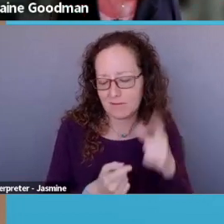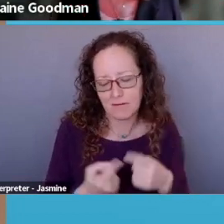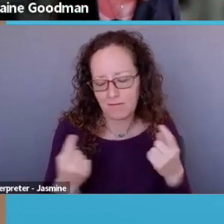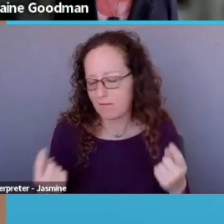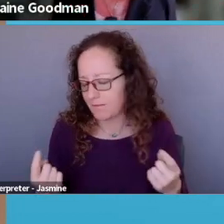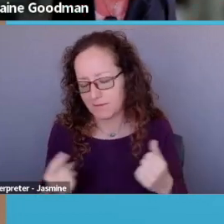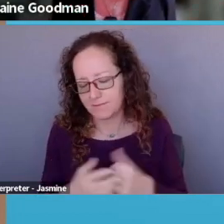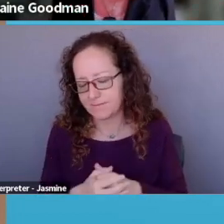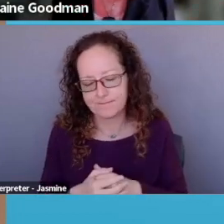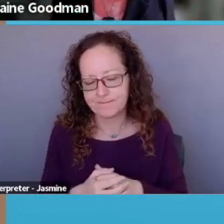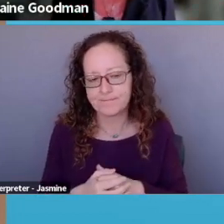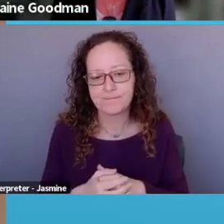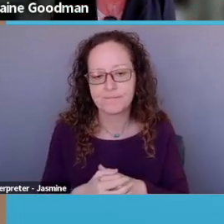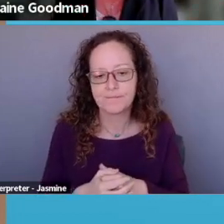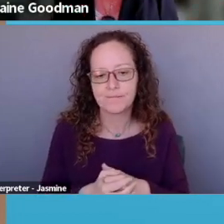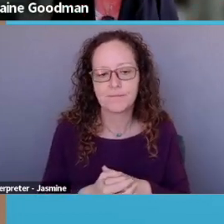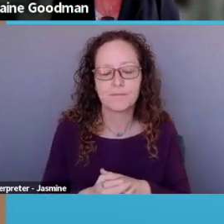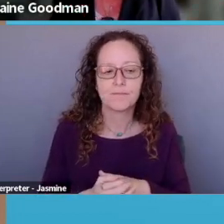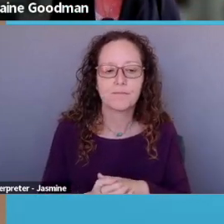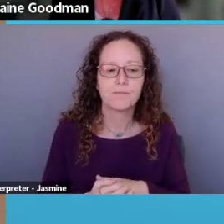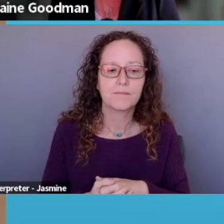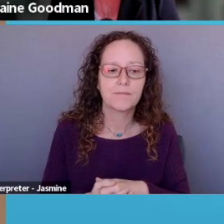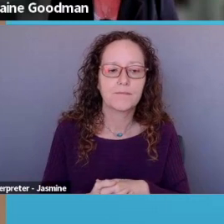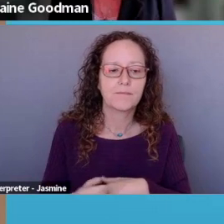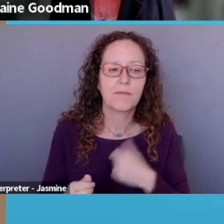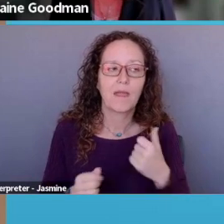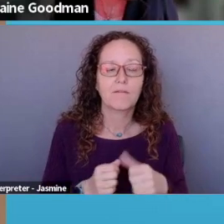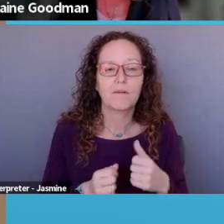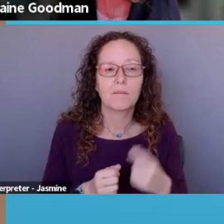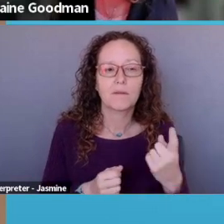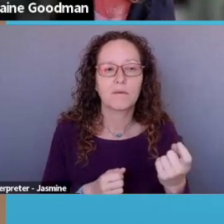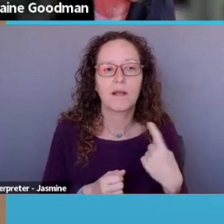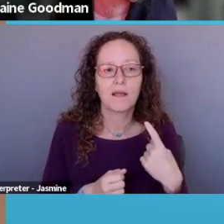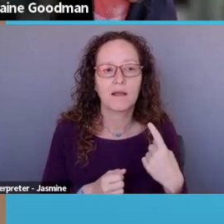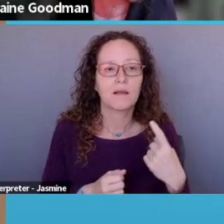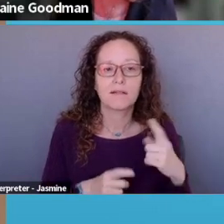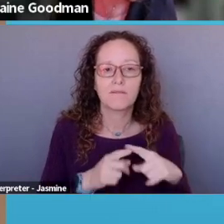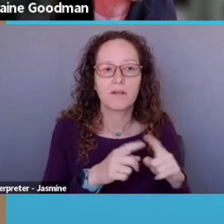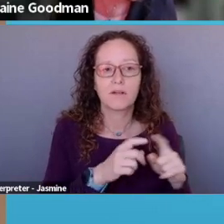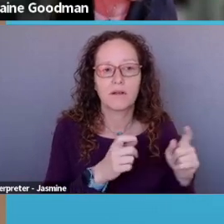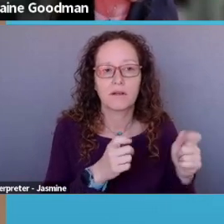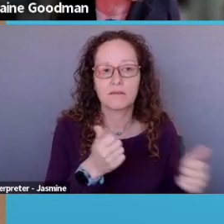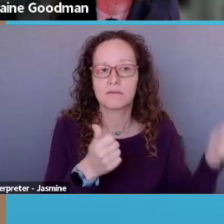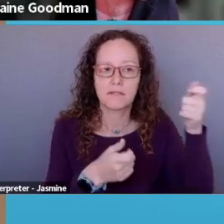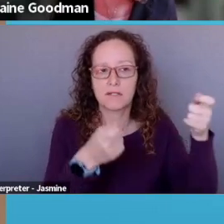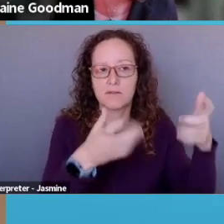been off, I, I remember being asked by executive directors, oh, I just saw this grant opportunity. Should we